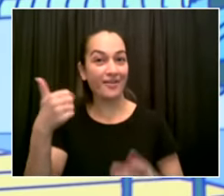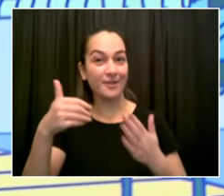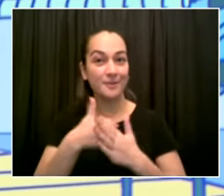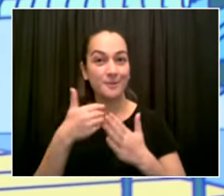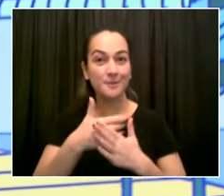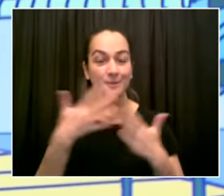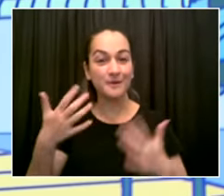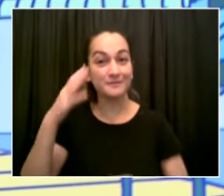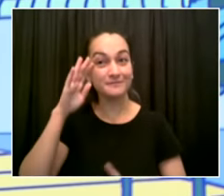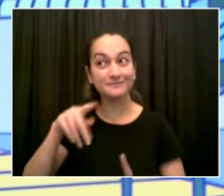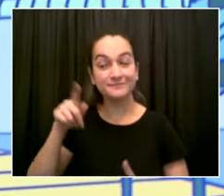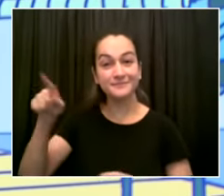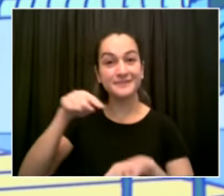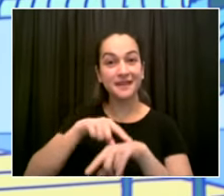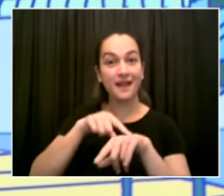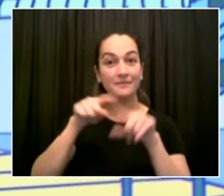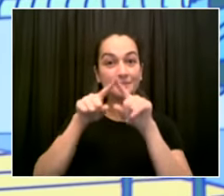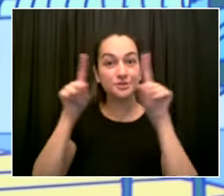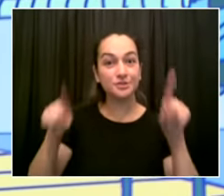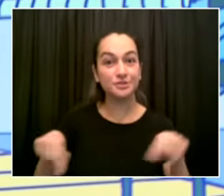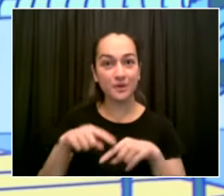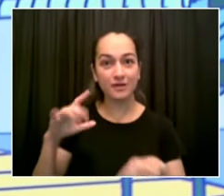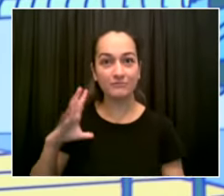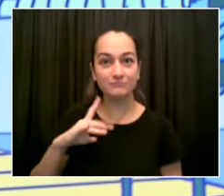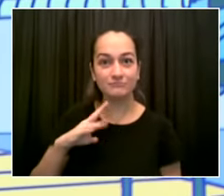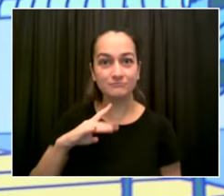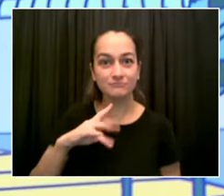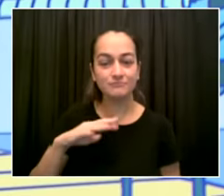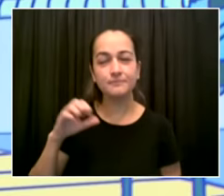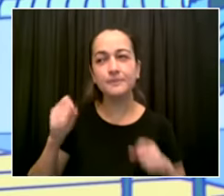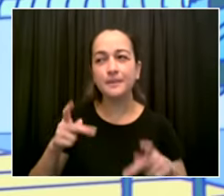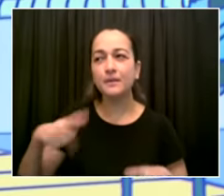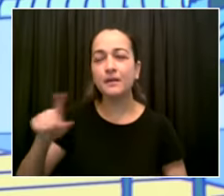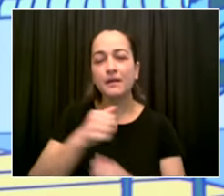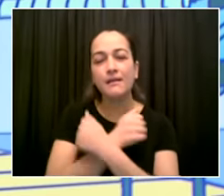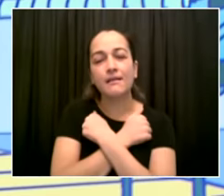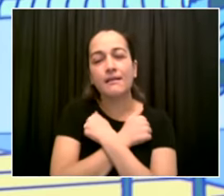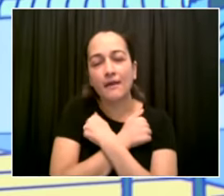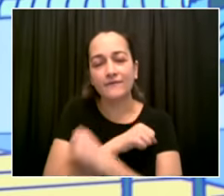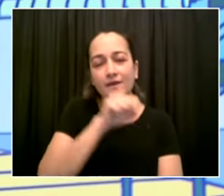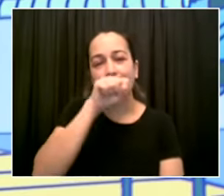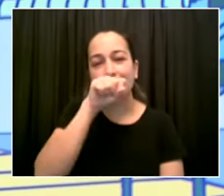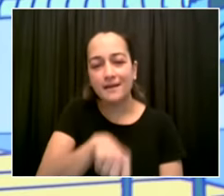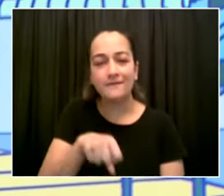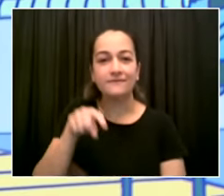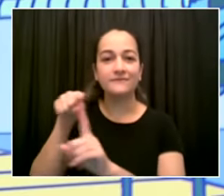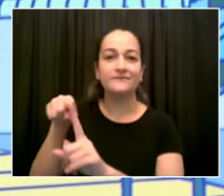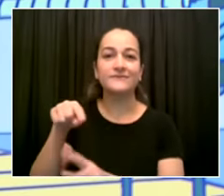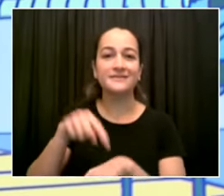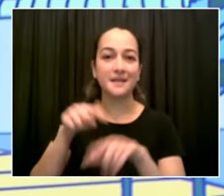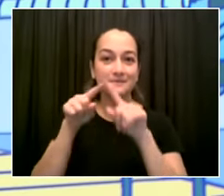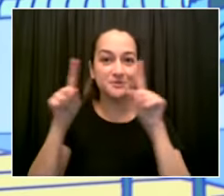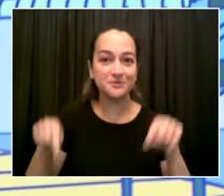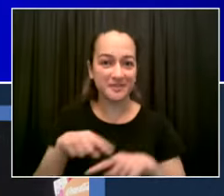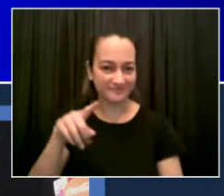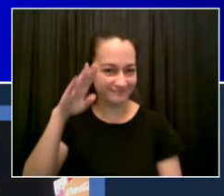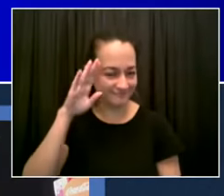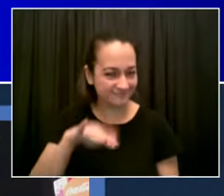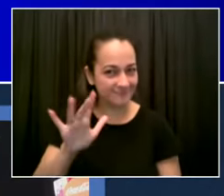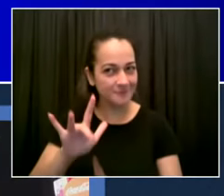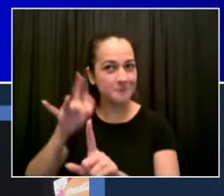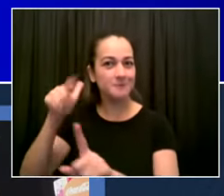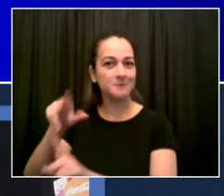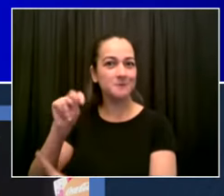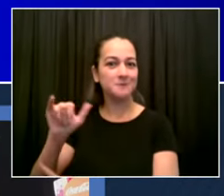and the intensity everything people love about new york city and we have exciting news because time square is